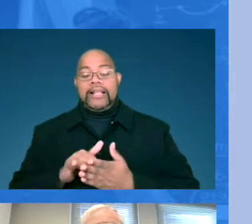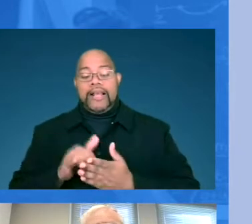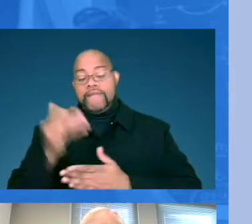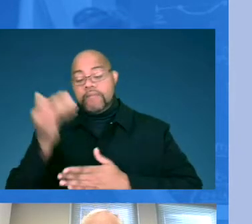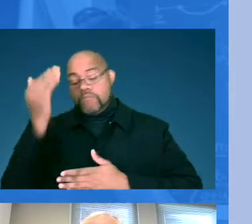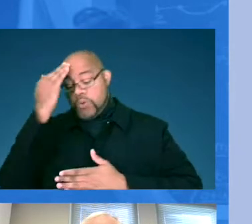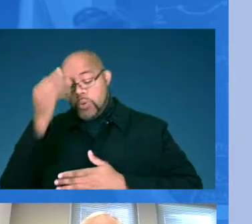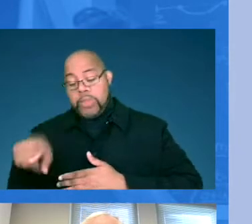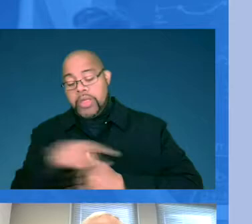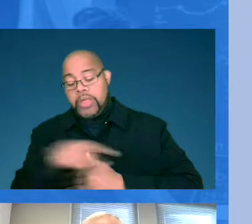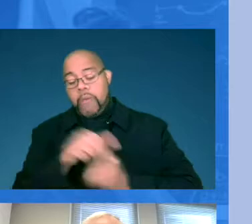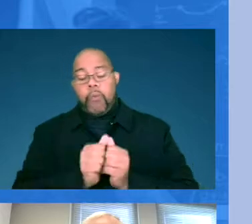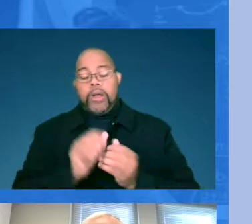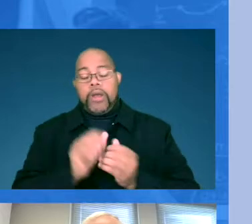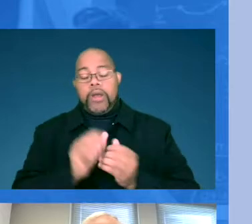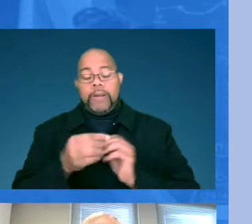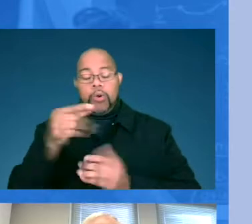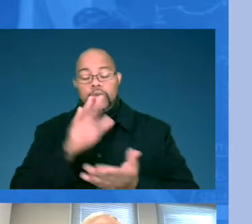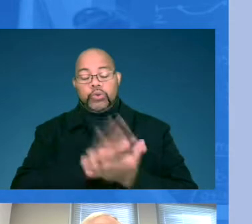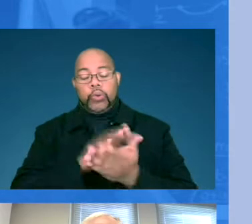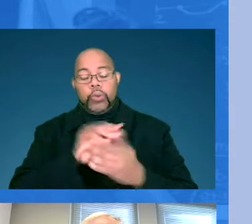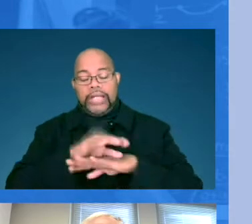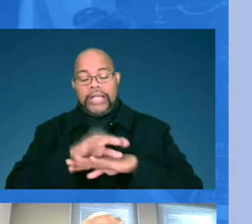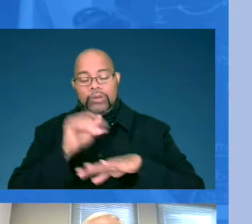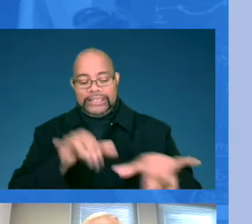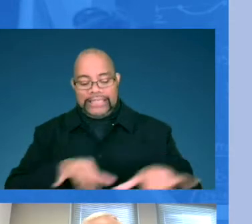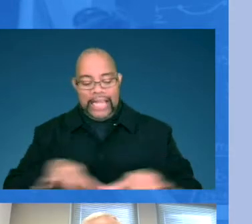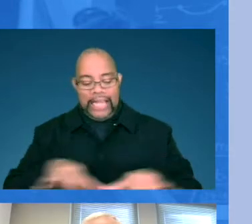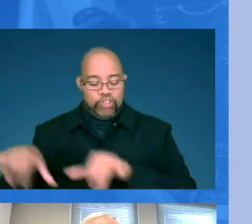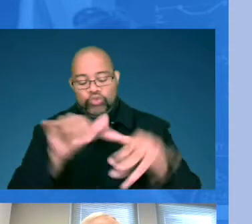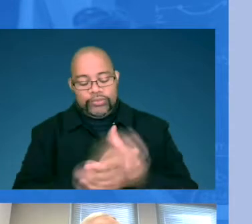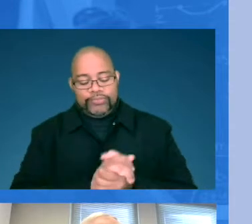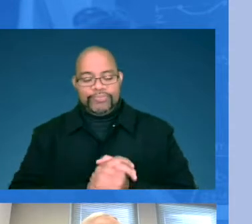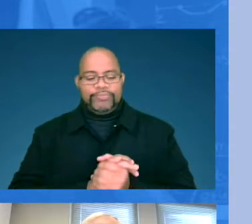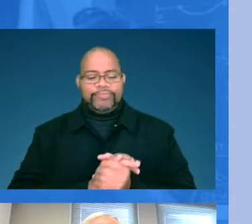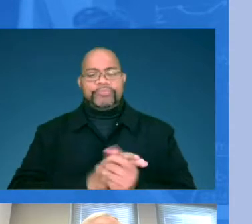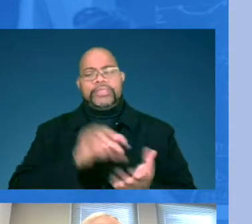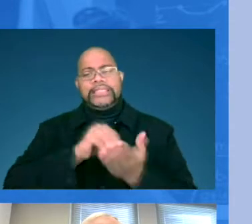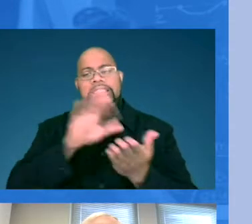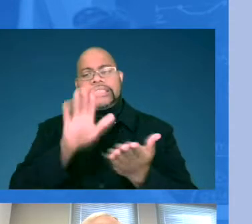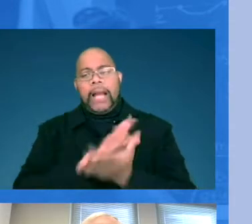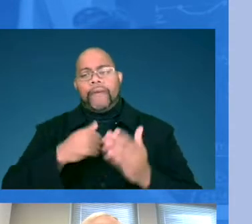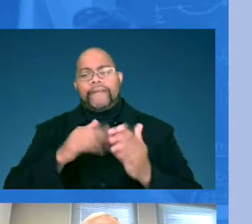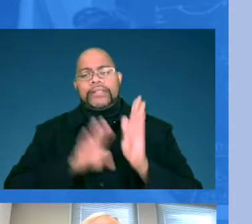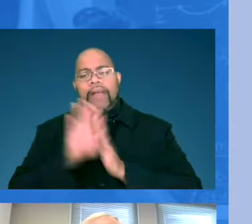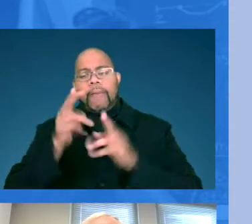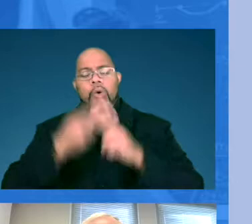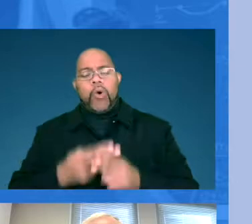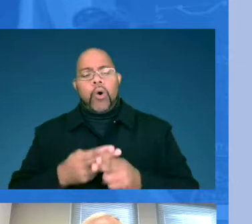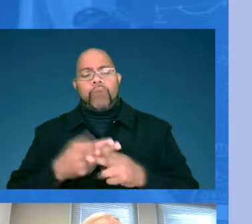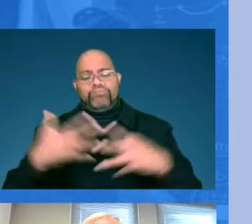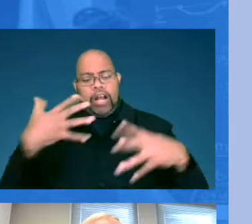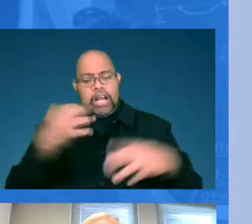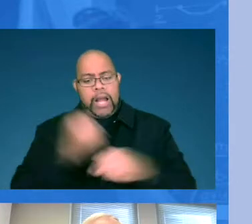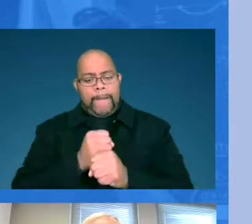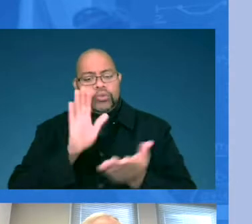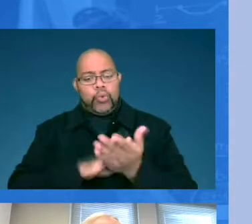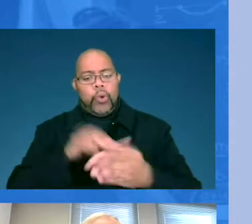one, the school counseling standards. Establish document that we have put together called the comprehensive school counseling program,